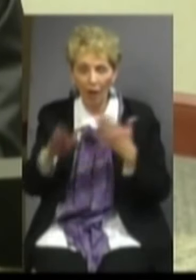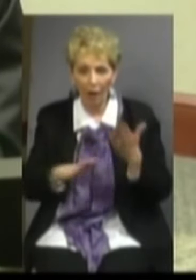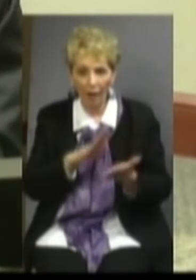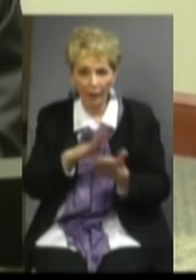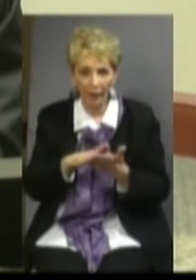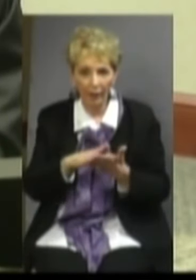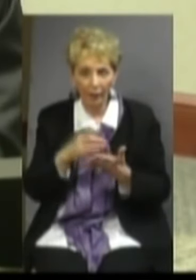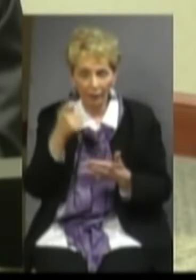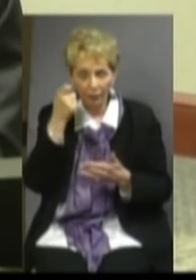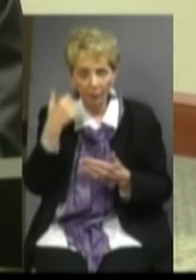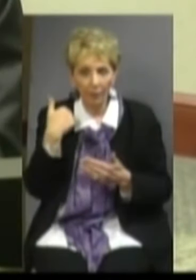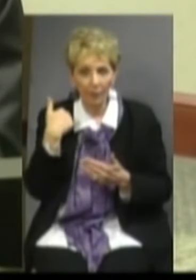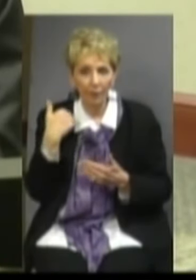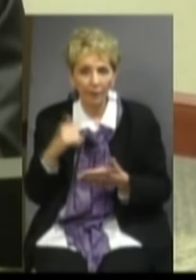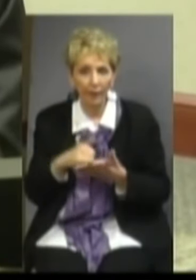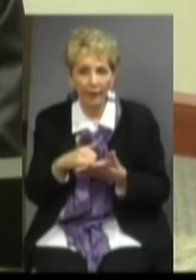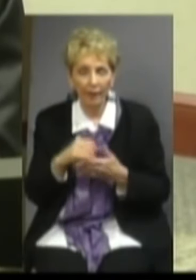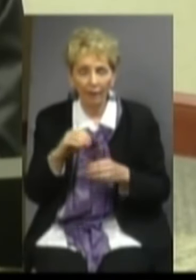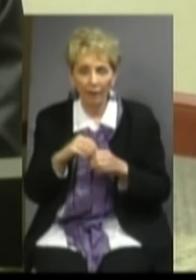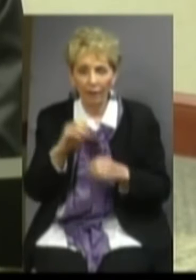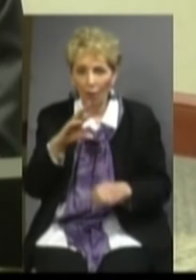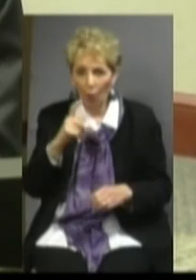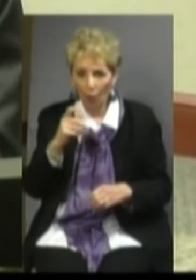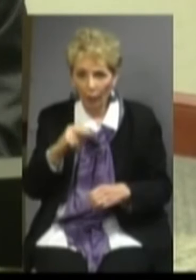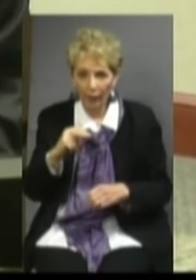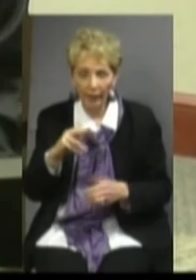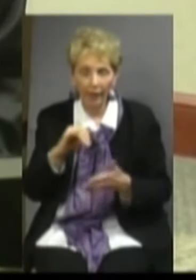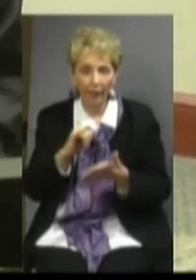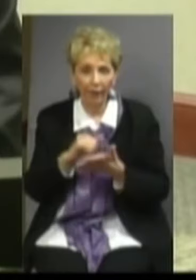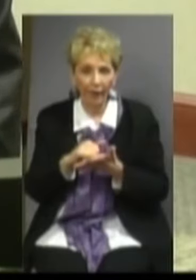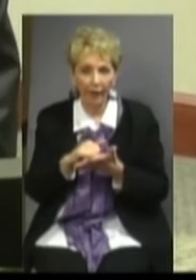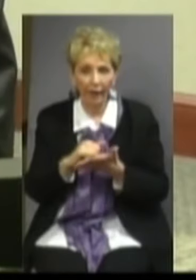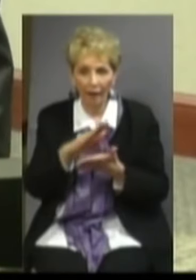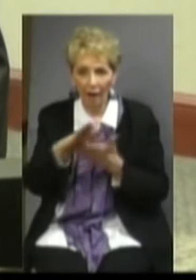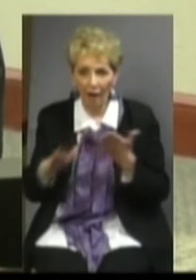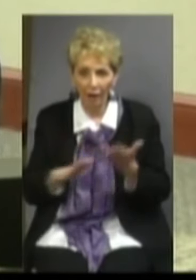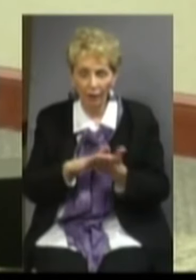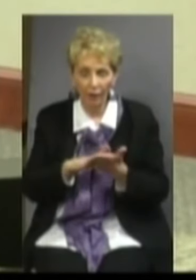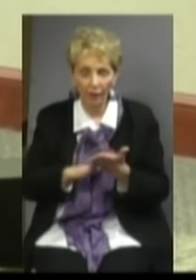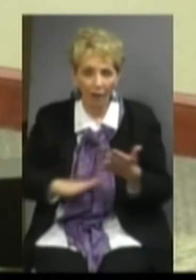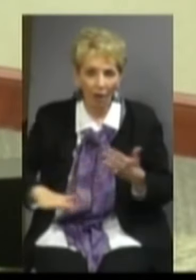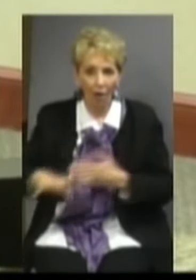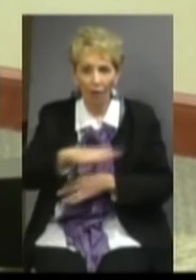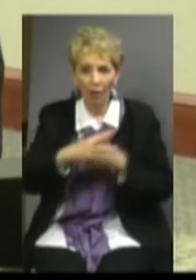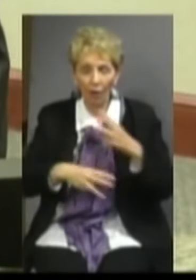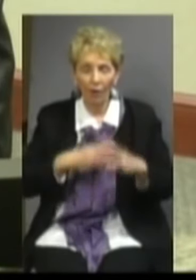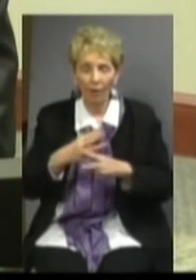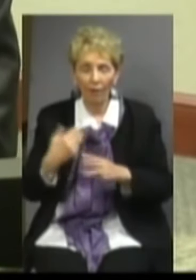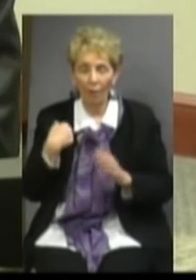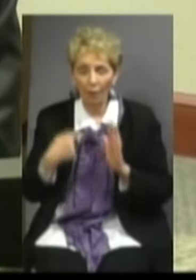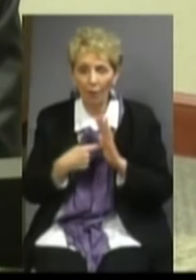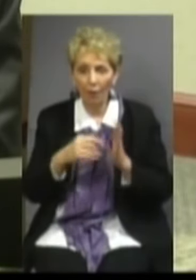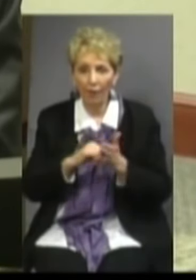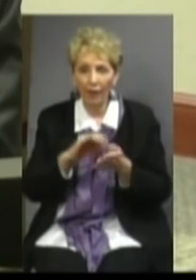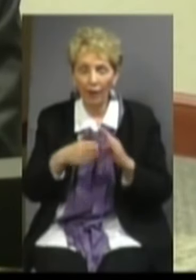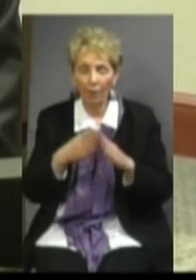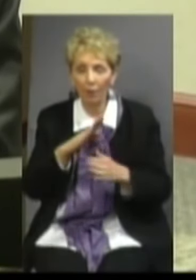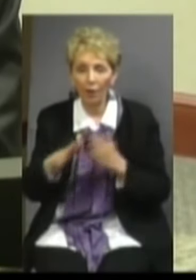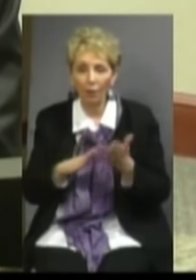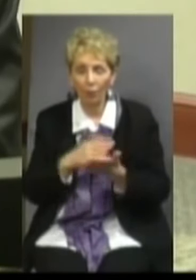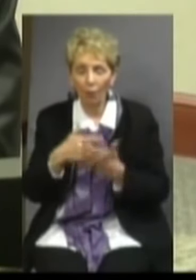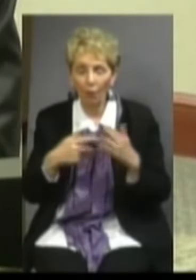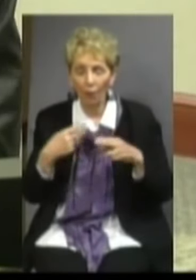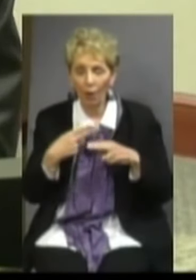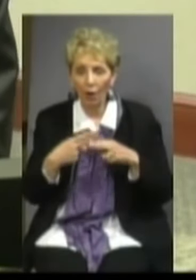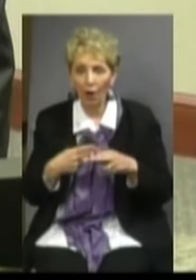Recent events at Umpqua Community College in Oregon and other colleges across the world have pointed out that community colleges are what they